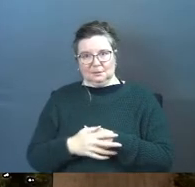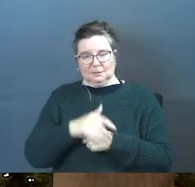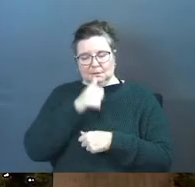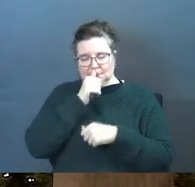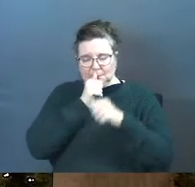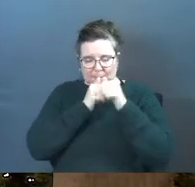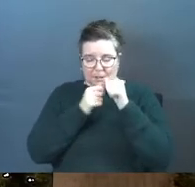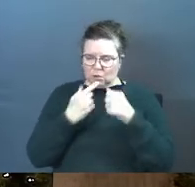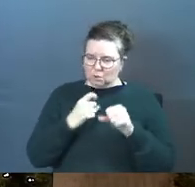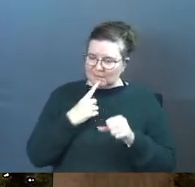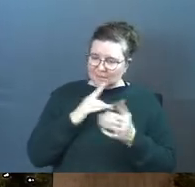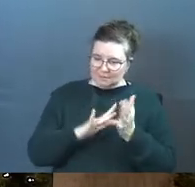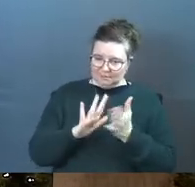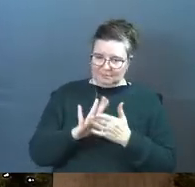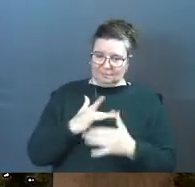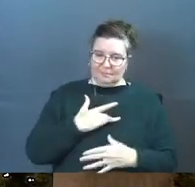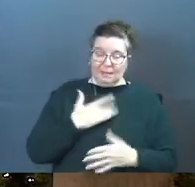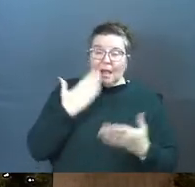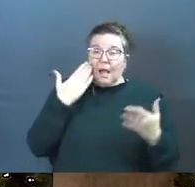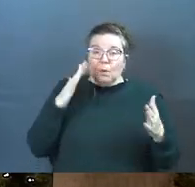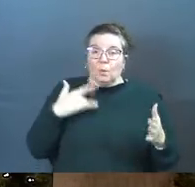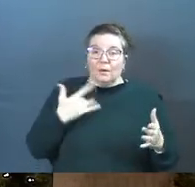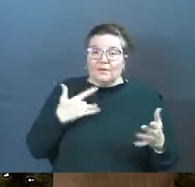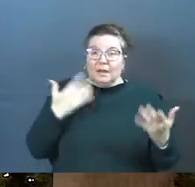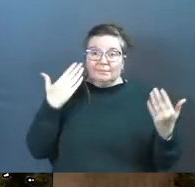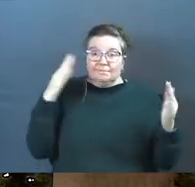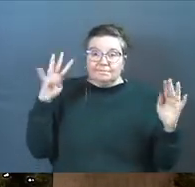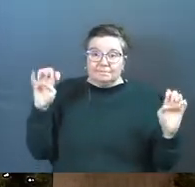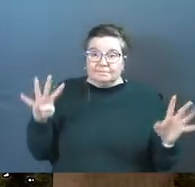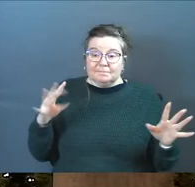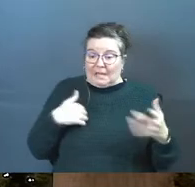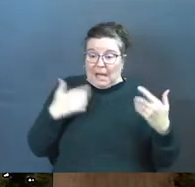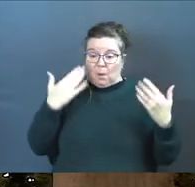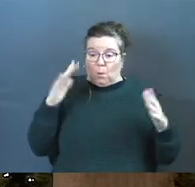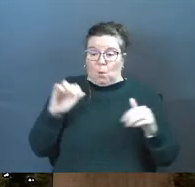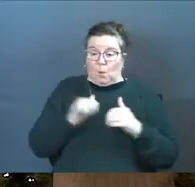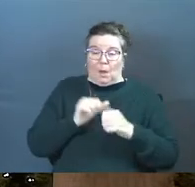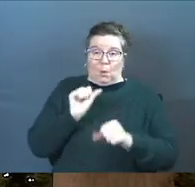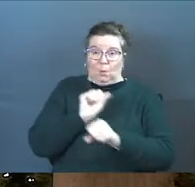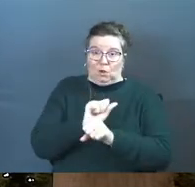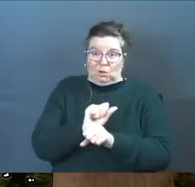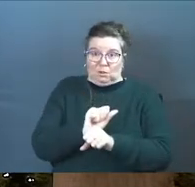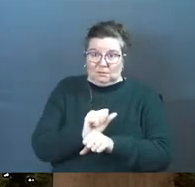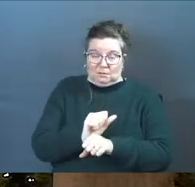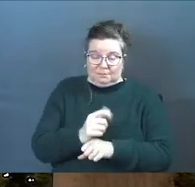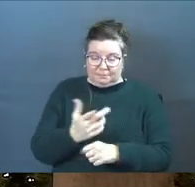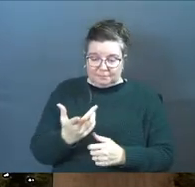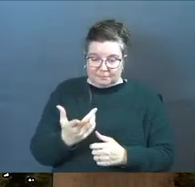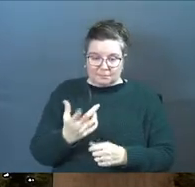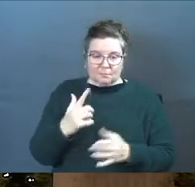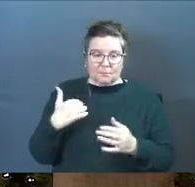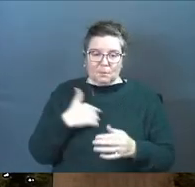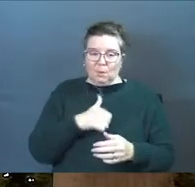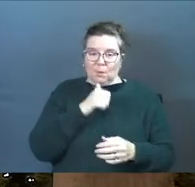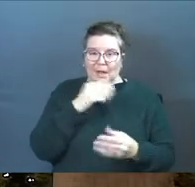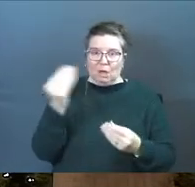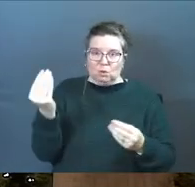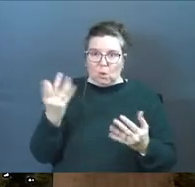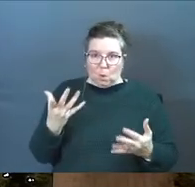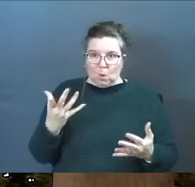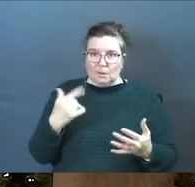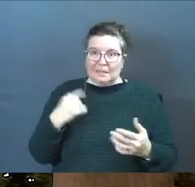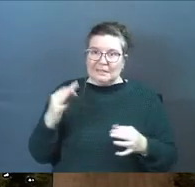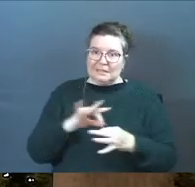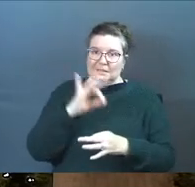and you're like are you trying to say Jesus fell I don't know what he felt I don't know how it worked right like we're not told